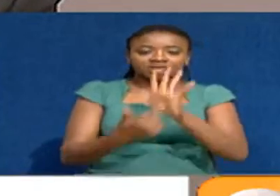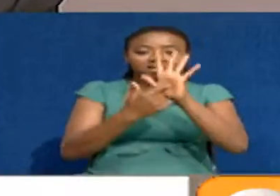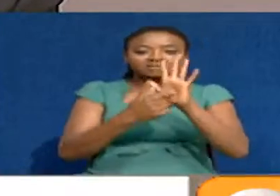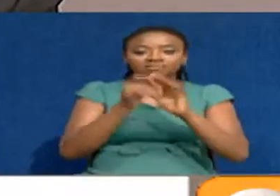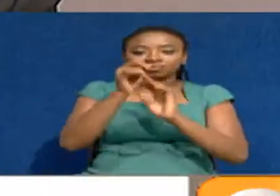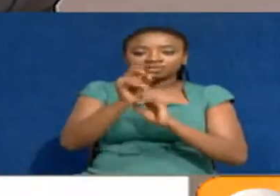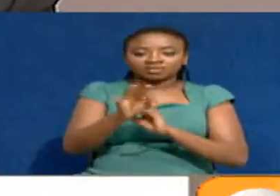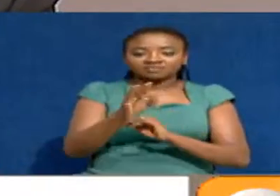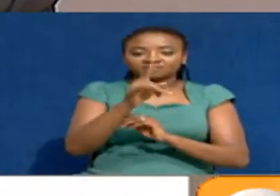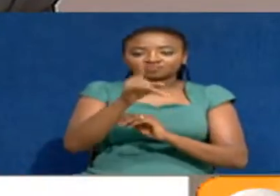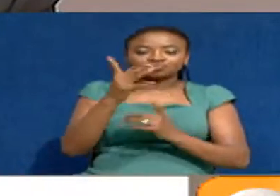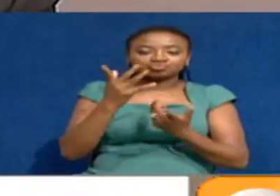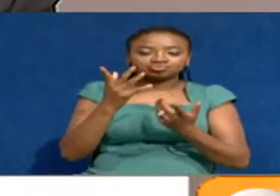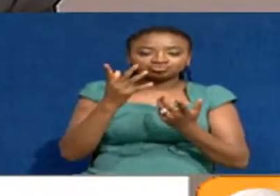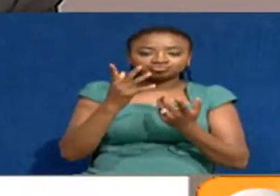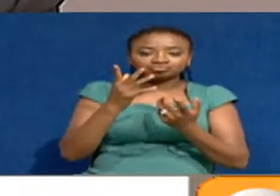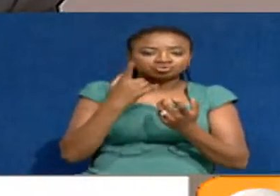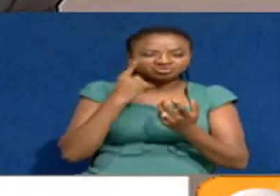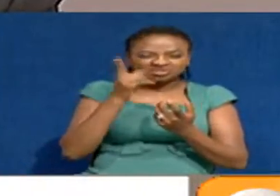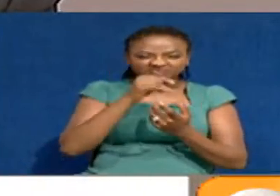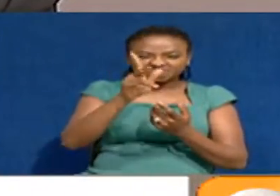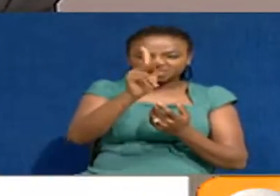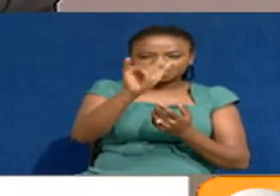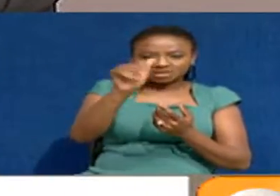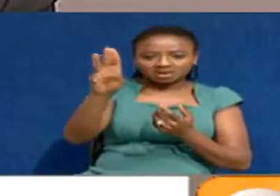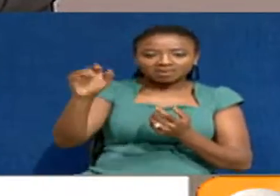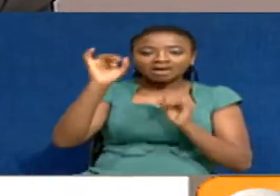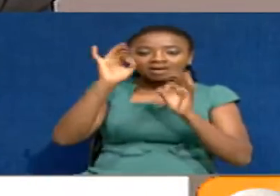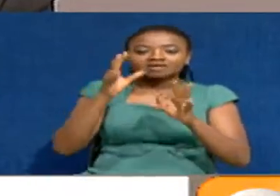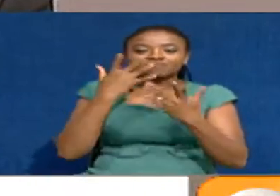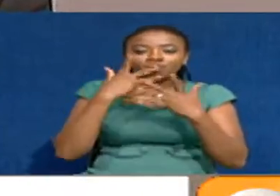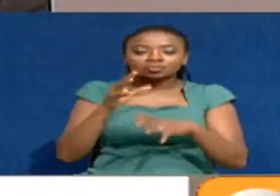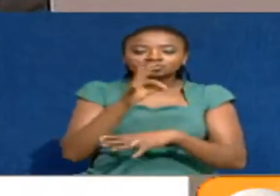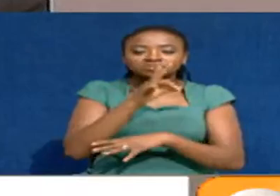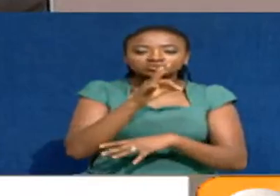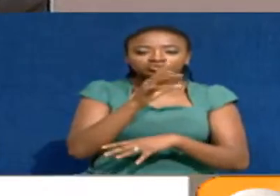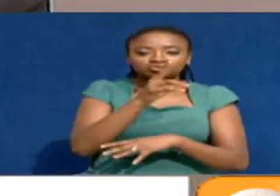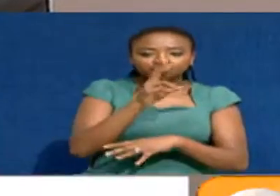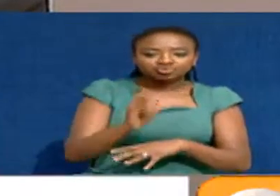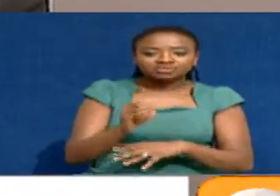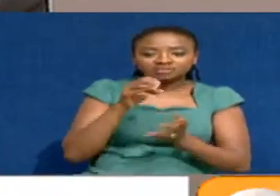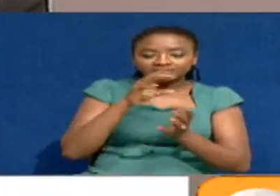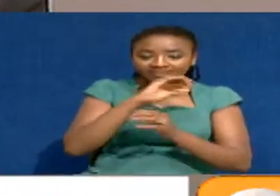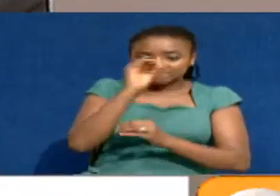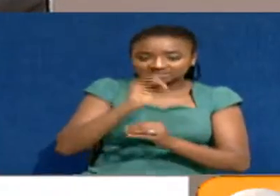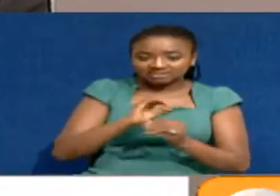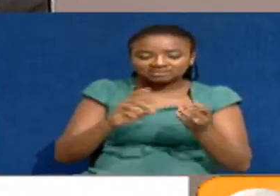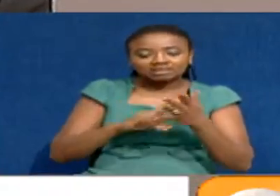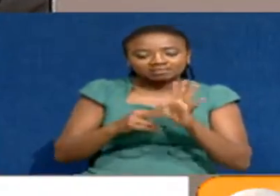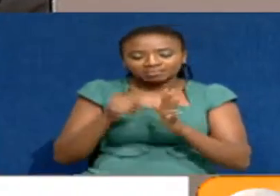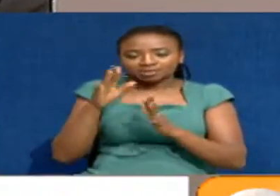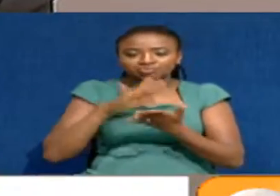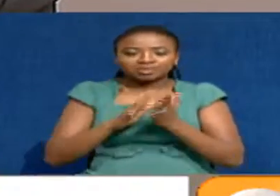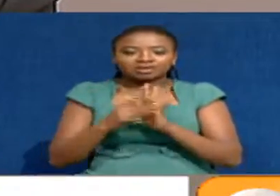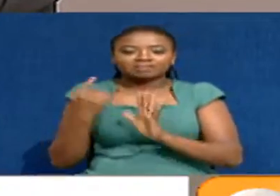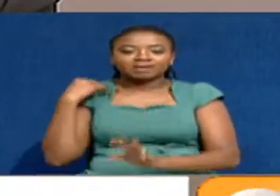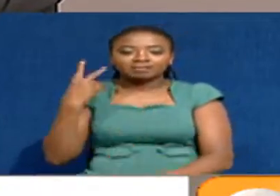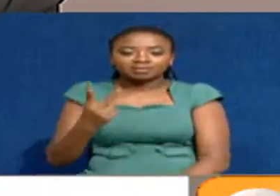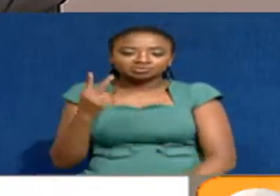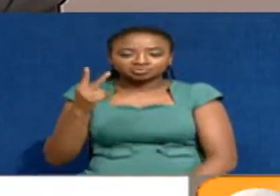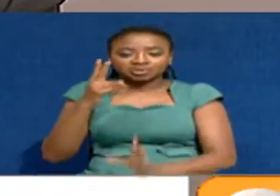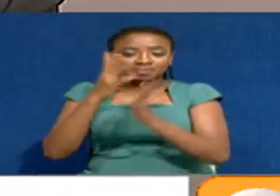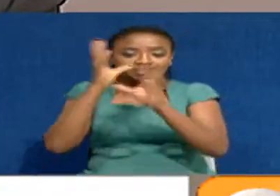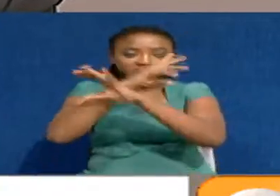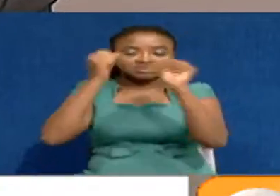and you can see the results of Kiamba, when you lose 50%, it leaves you as a number two in any presidential competition.